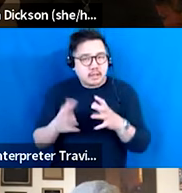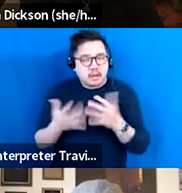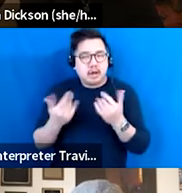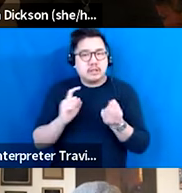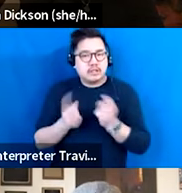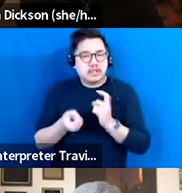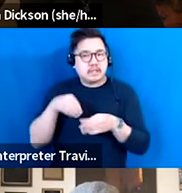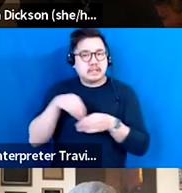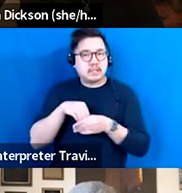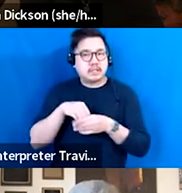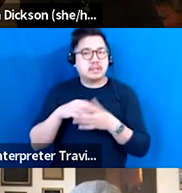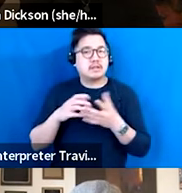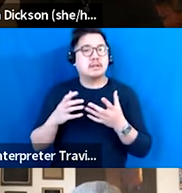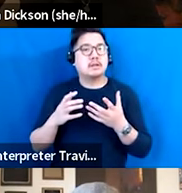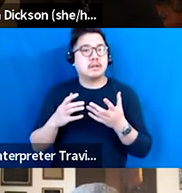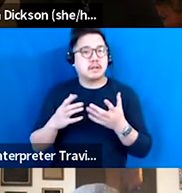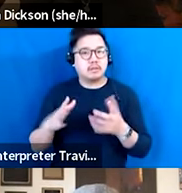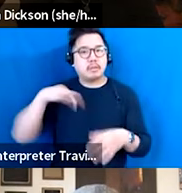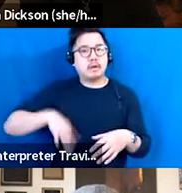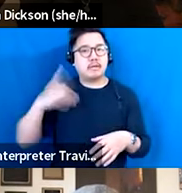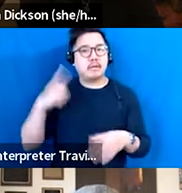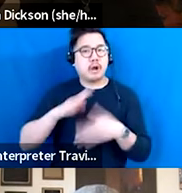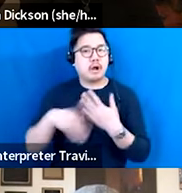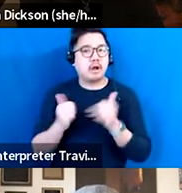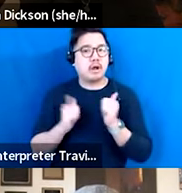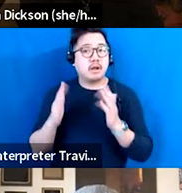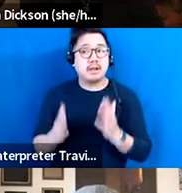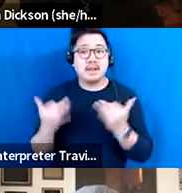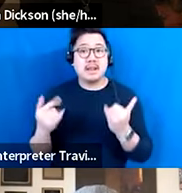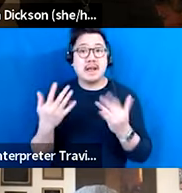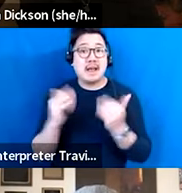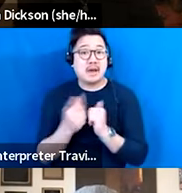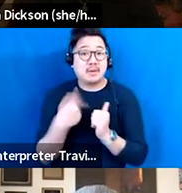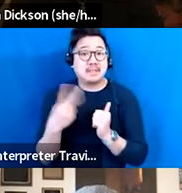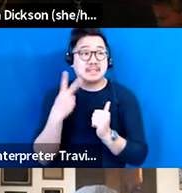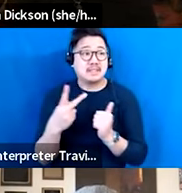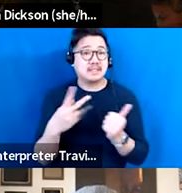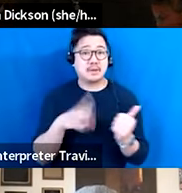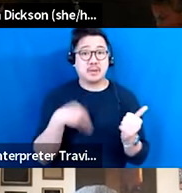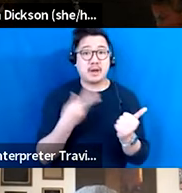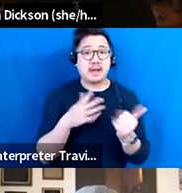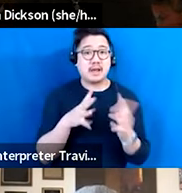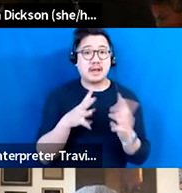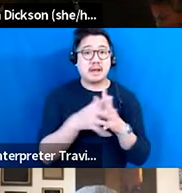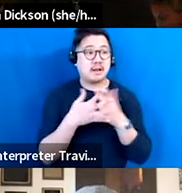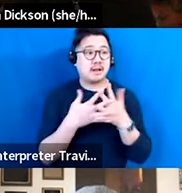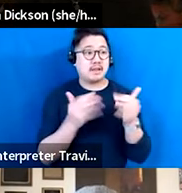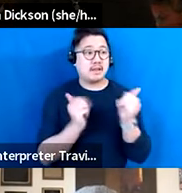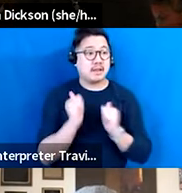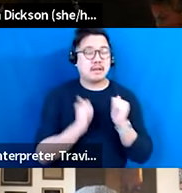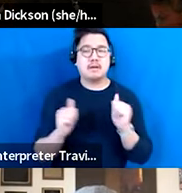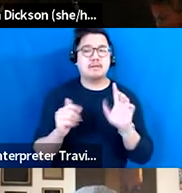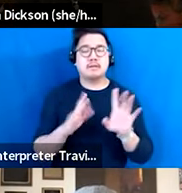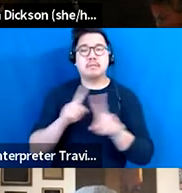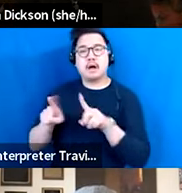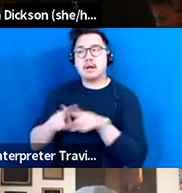actors that might have been, um, started with, we see white American theater, but are helping everybody kind of have a better experience